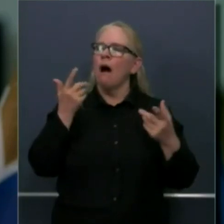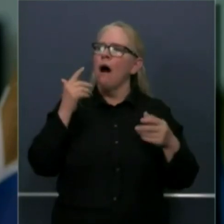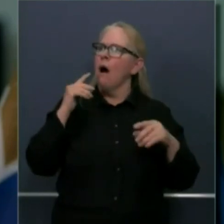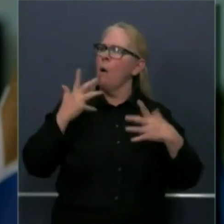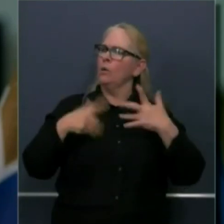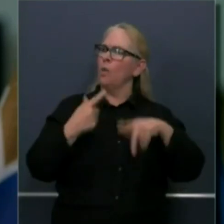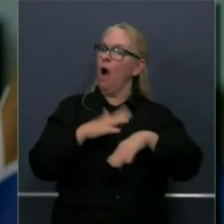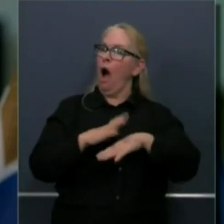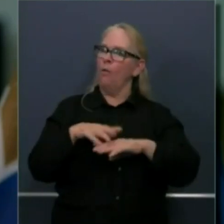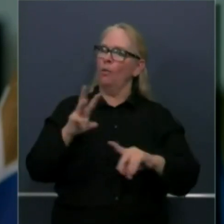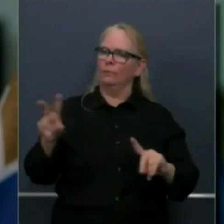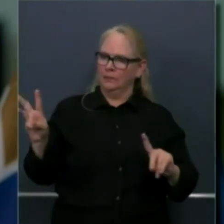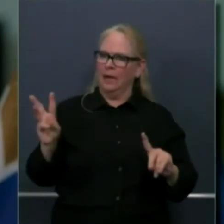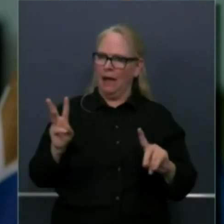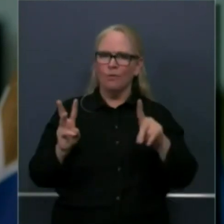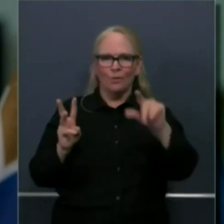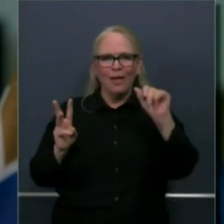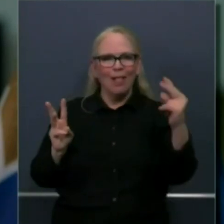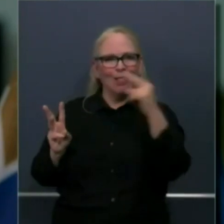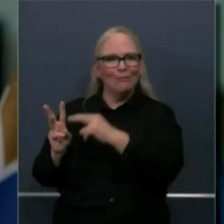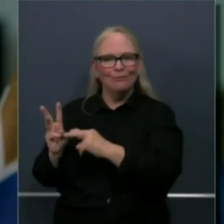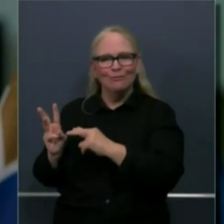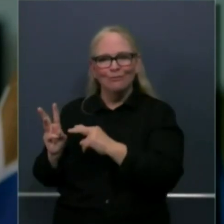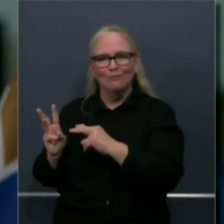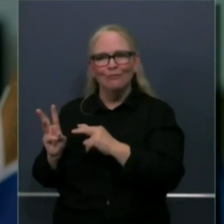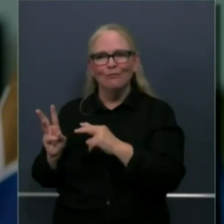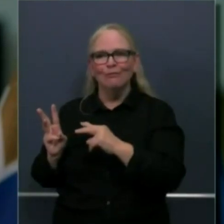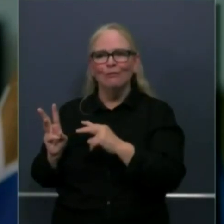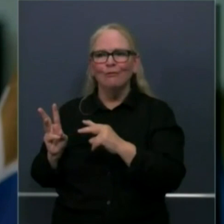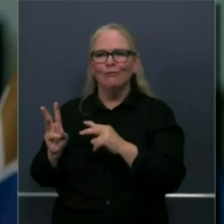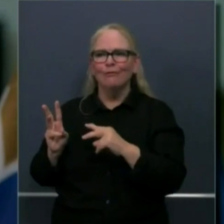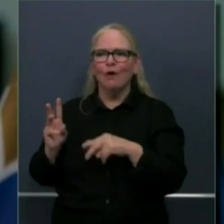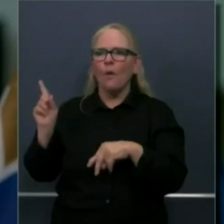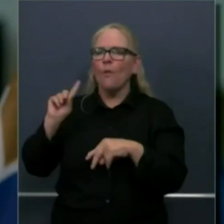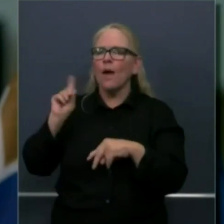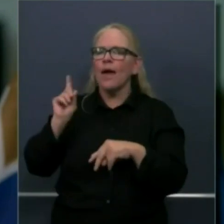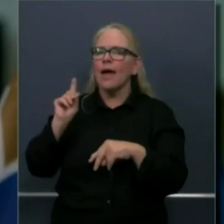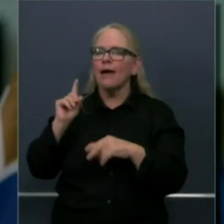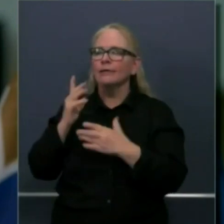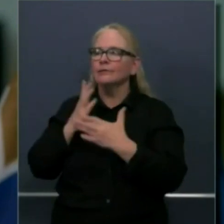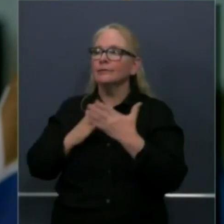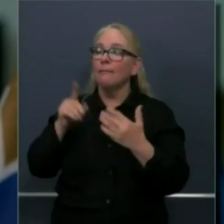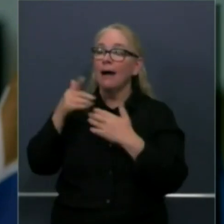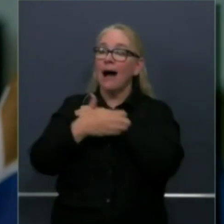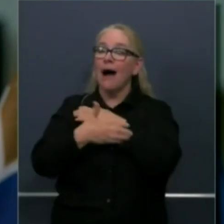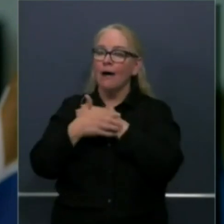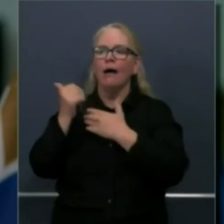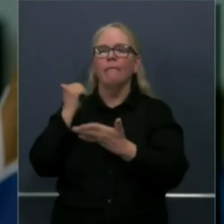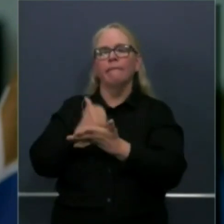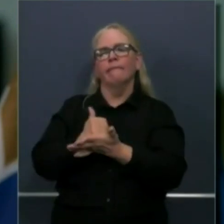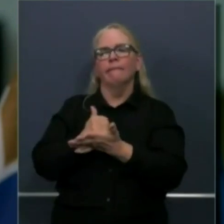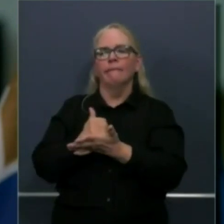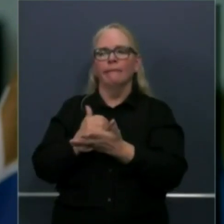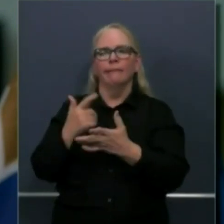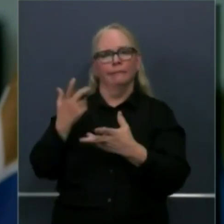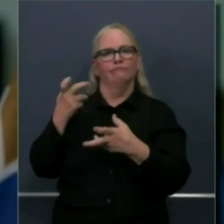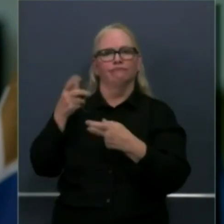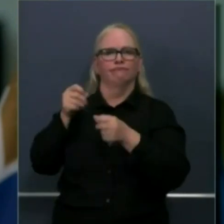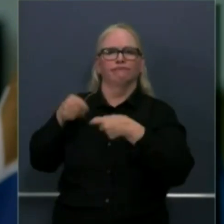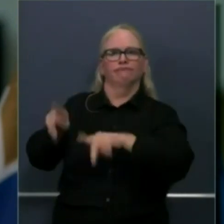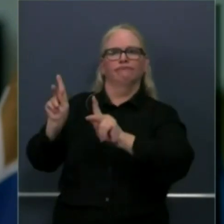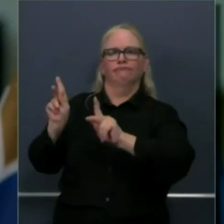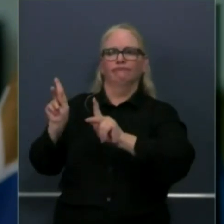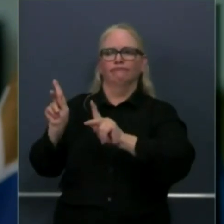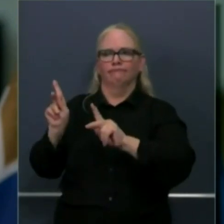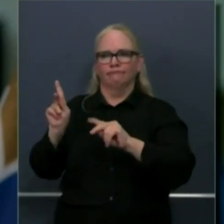attestations which is just the self-certification of the containment plans and the protection plans that for example butte county is